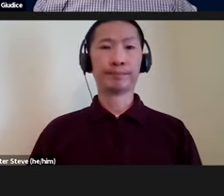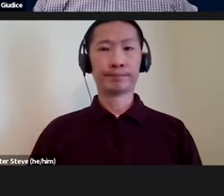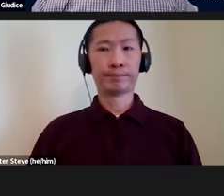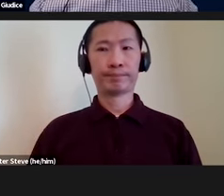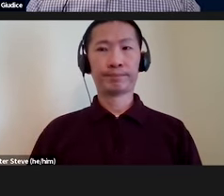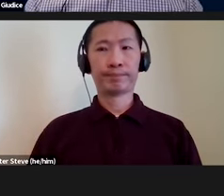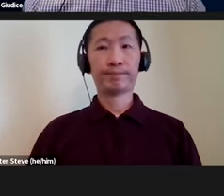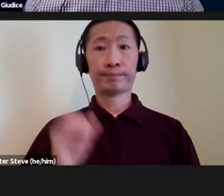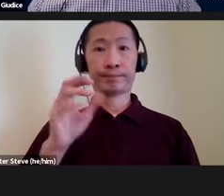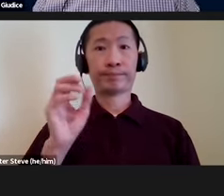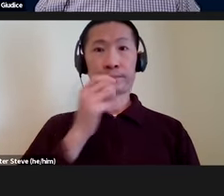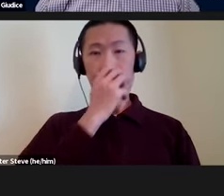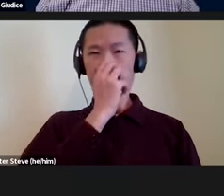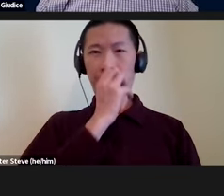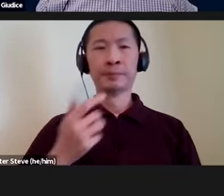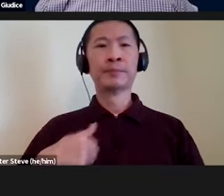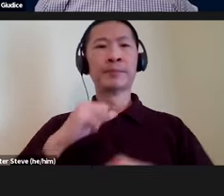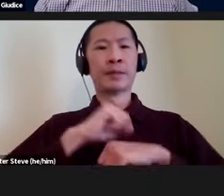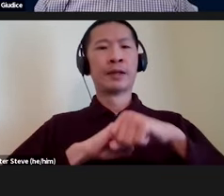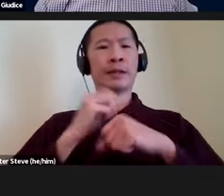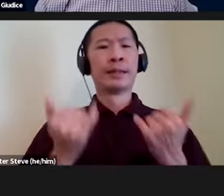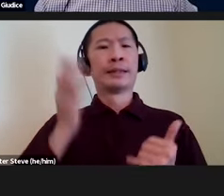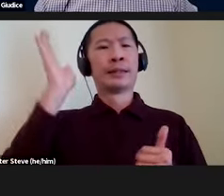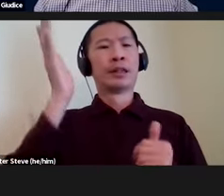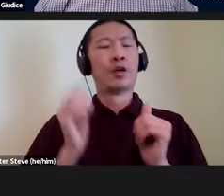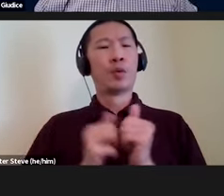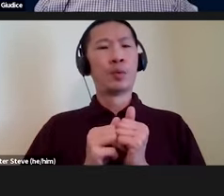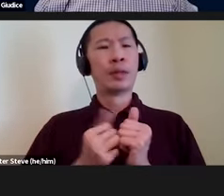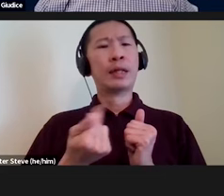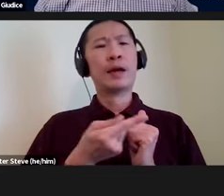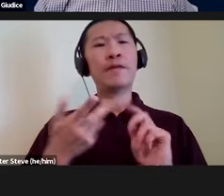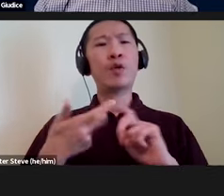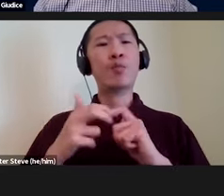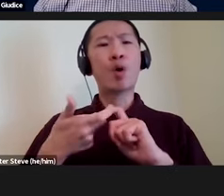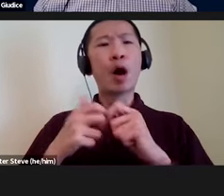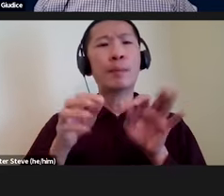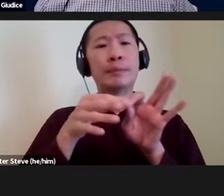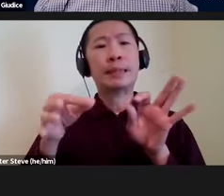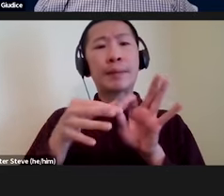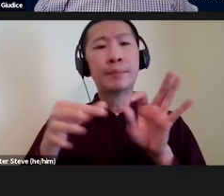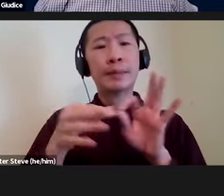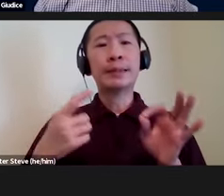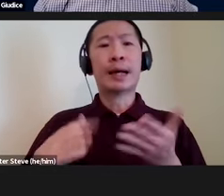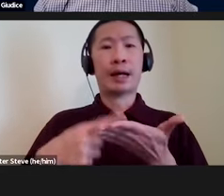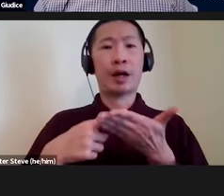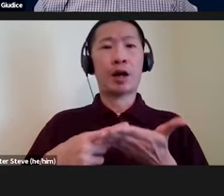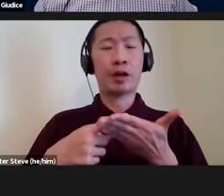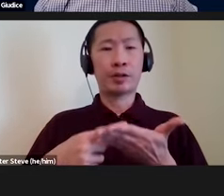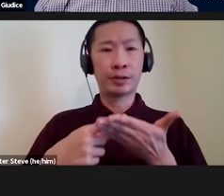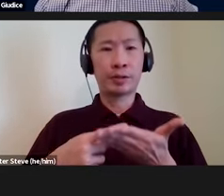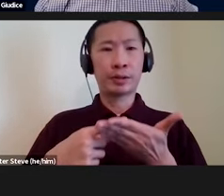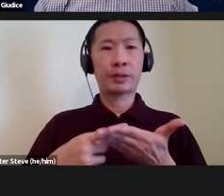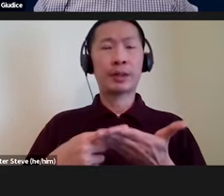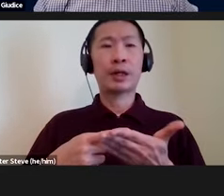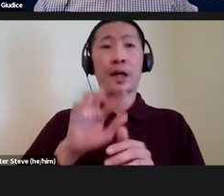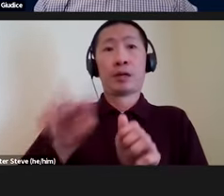Okay, so I've structured this talk around a few problem statements that I argue underlie a